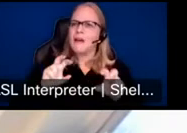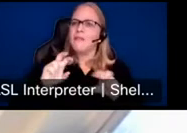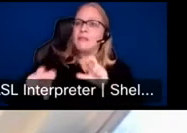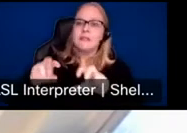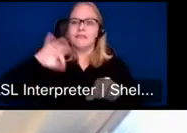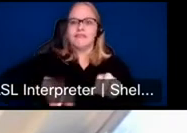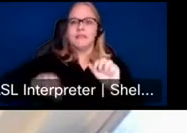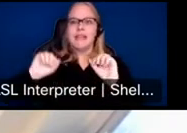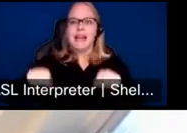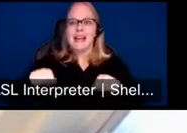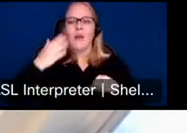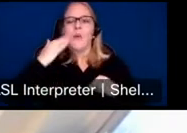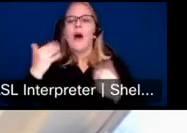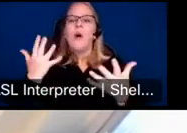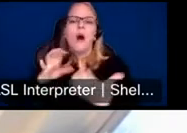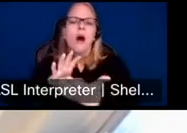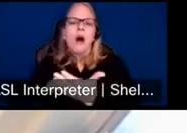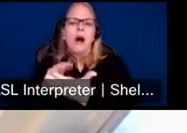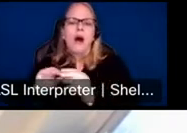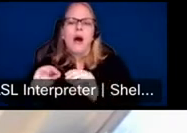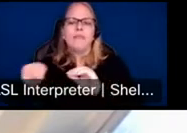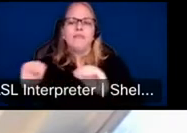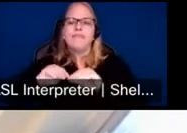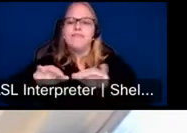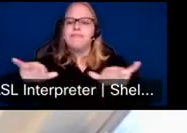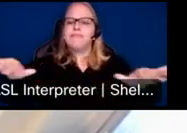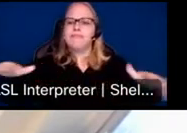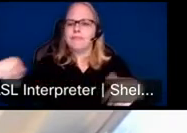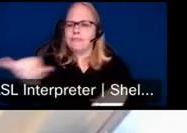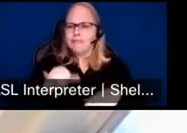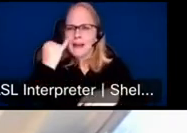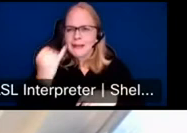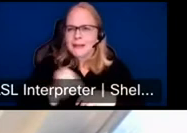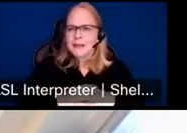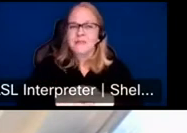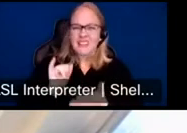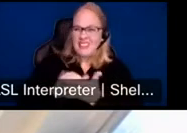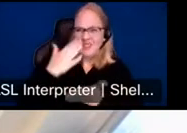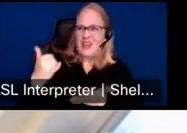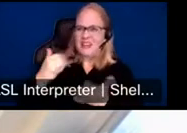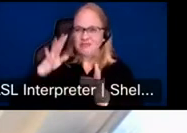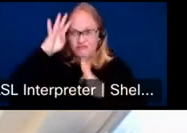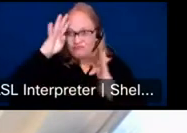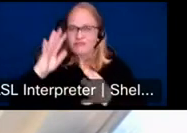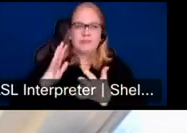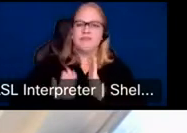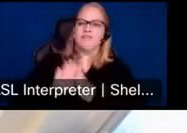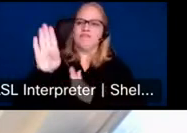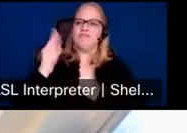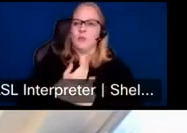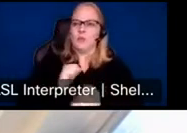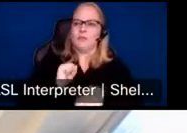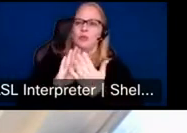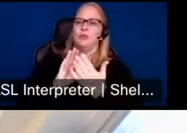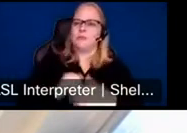And that's what we just tried to structure structured as a dib and create this kind of risk sharing framework. And so we approached DFC,